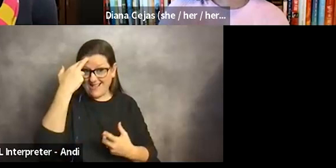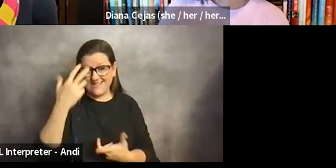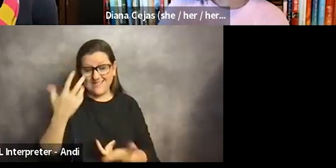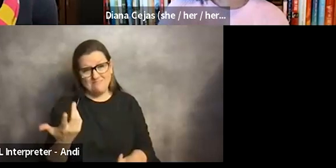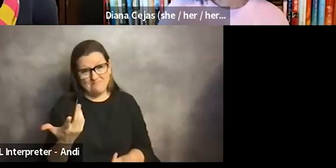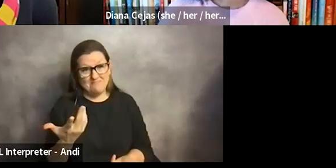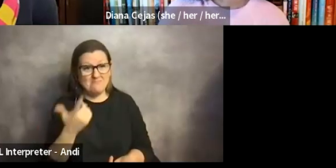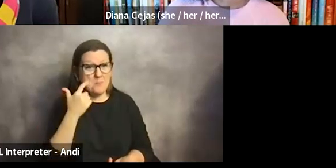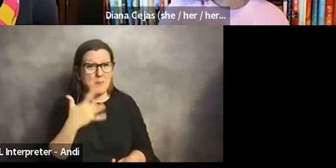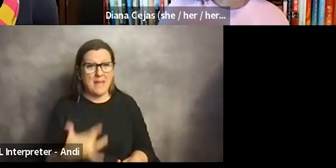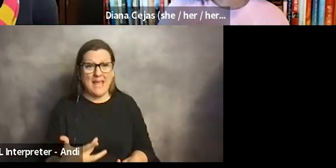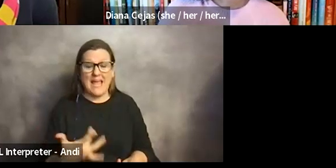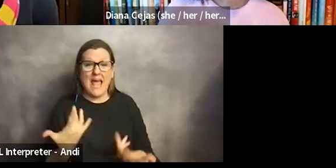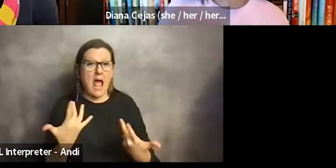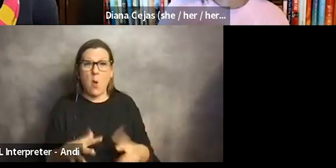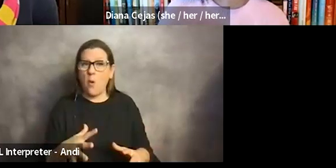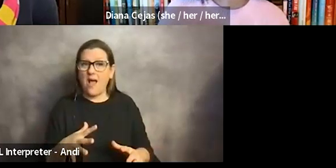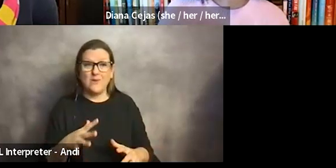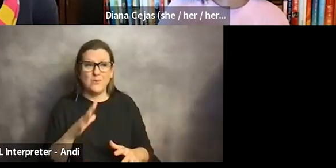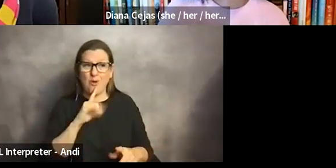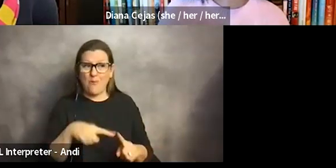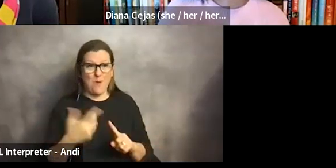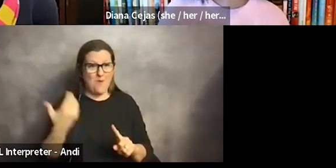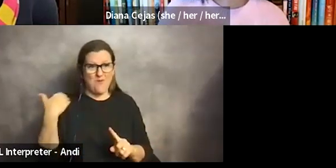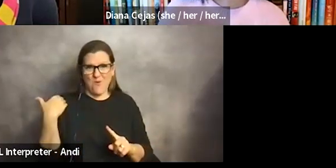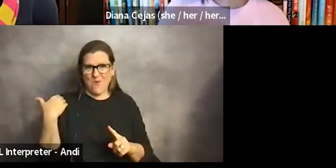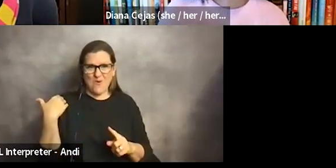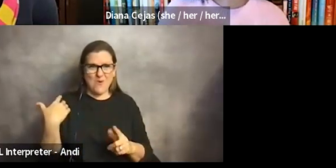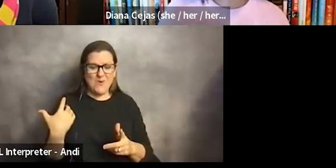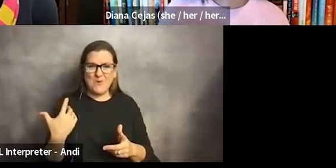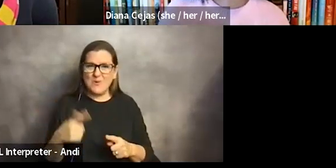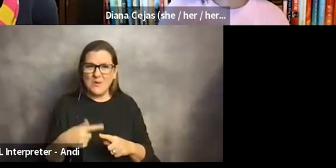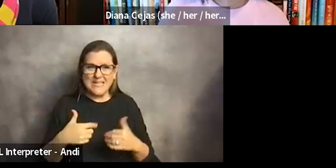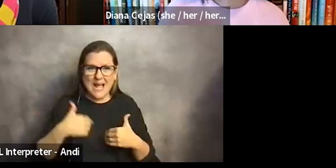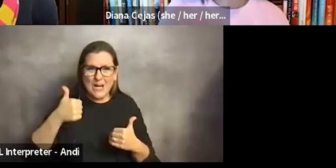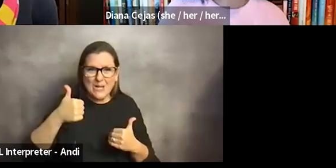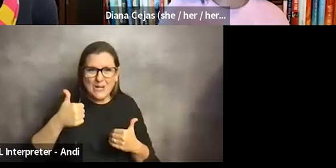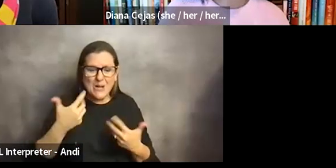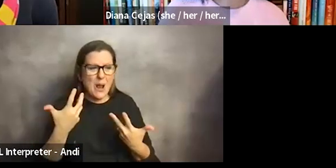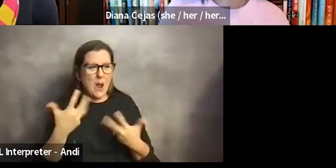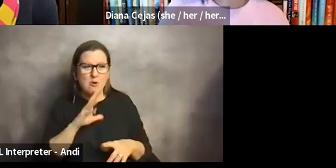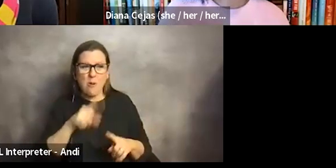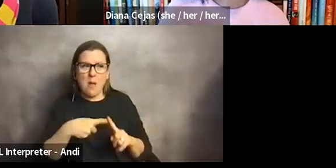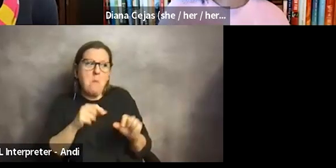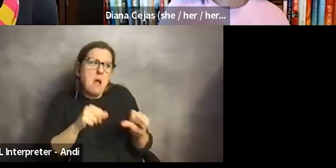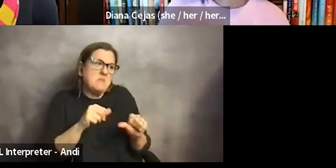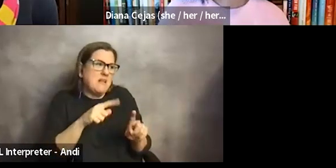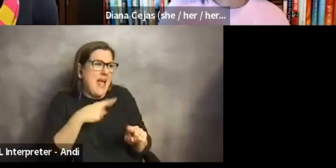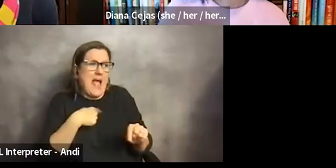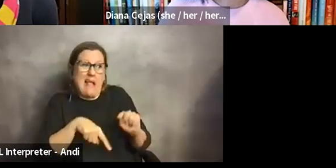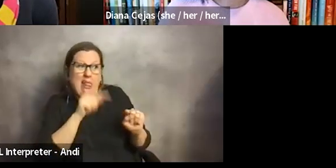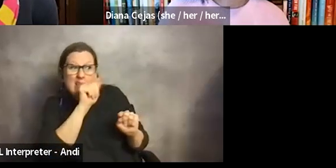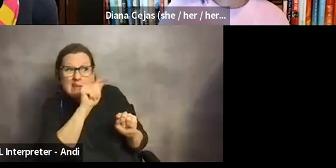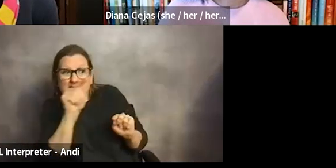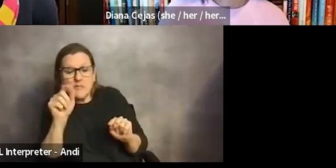that didn't want to discuss any potential things that I couldn't do, or, you know, I didn't, I didn't want to